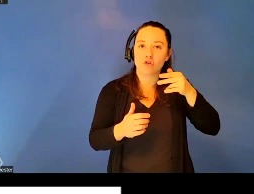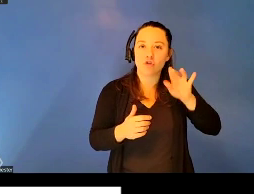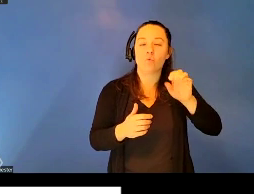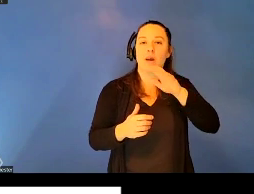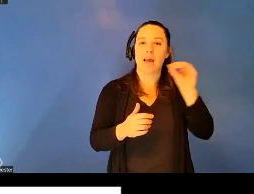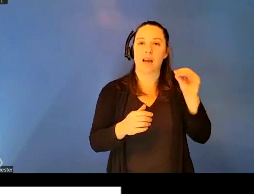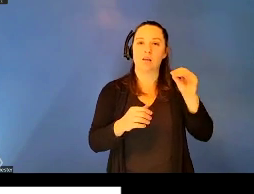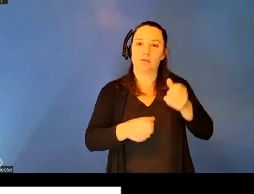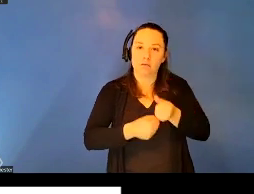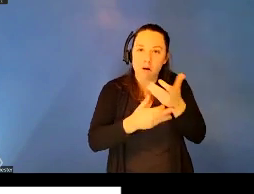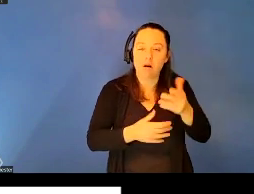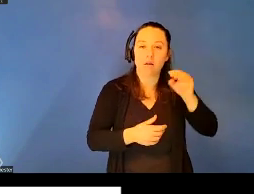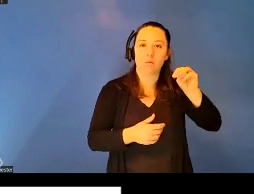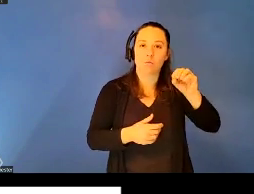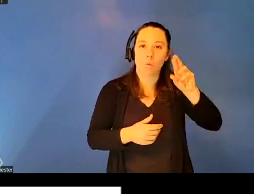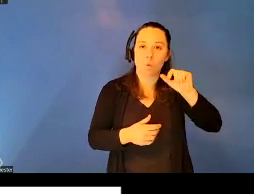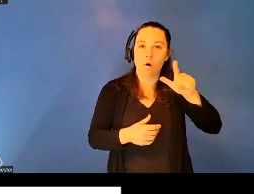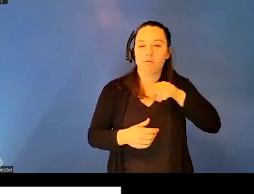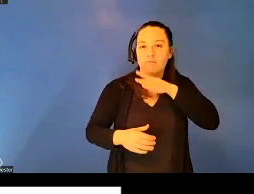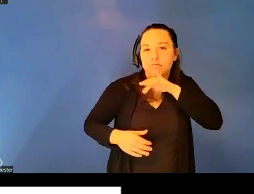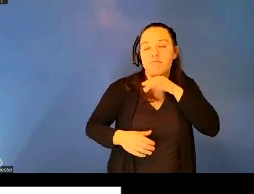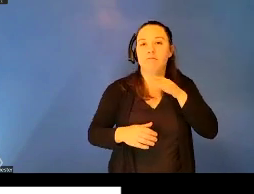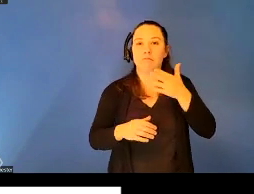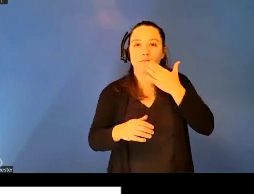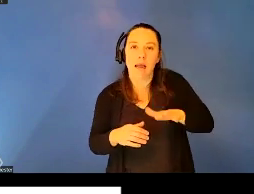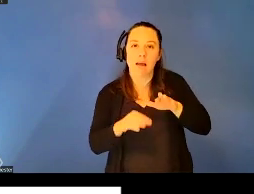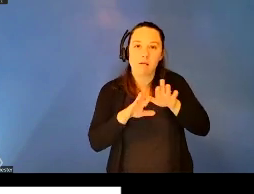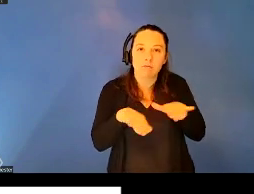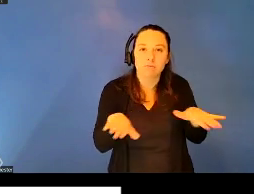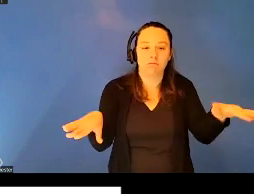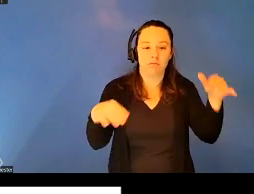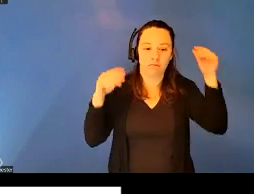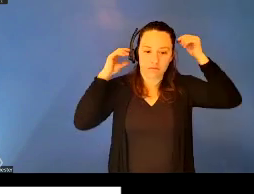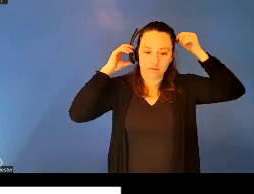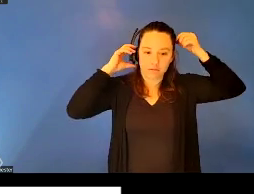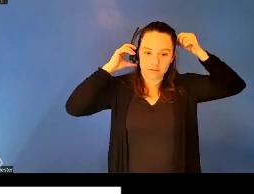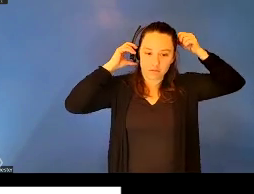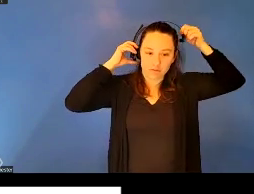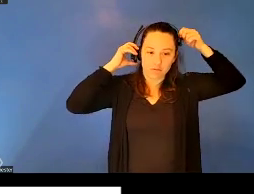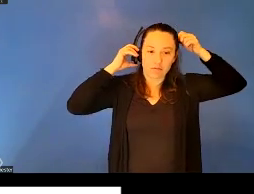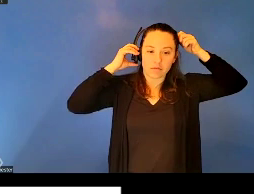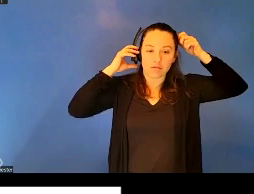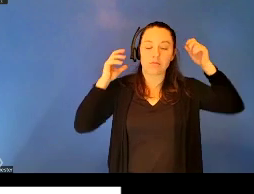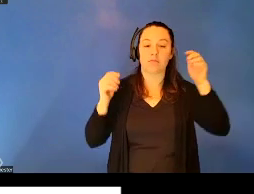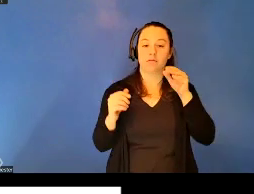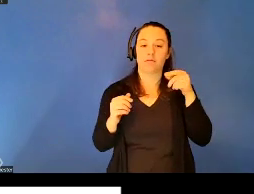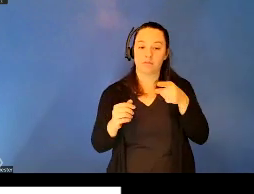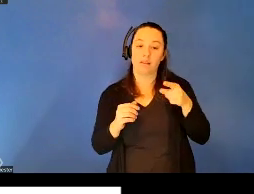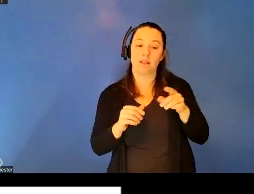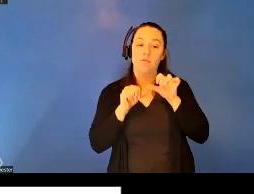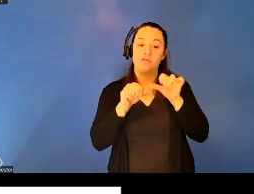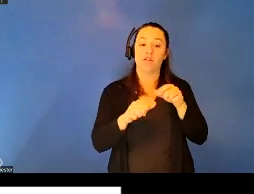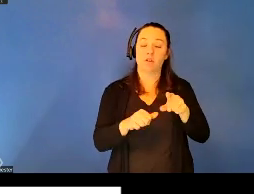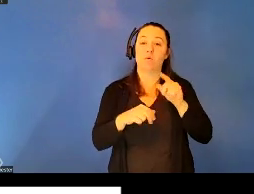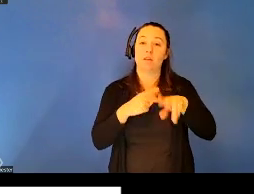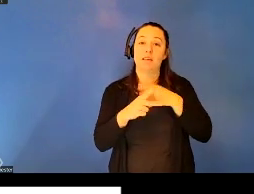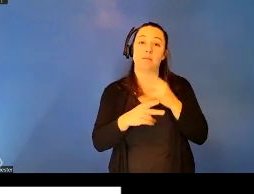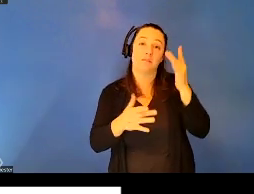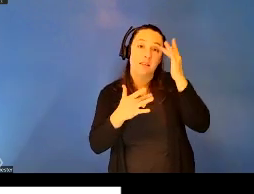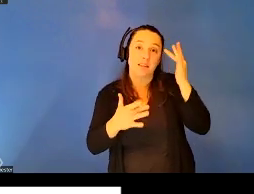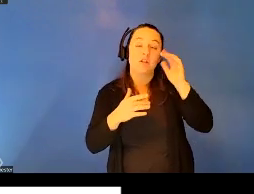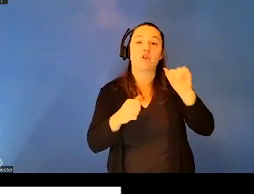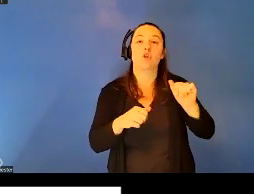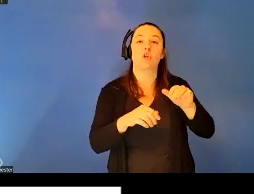Not only this, the particular, the perception of the particular virulent strains of venereal diseases could poison Anglo-Saxon